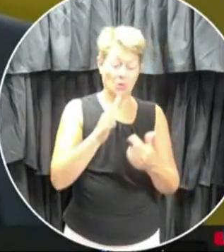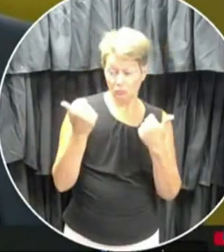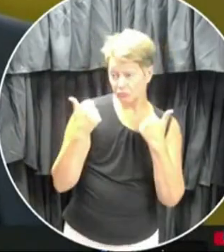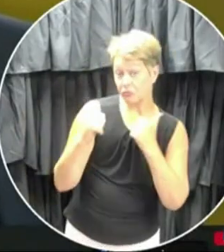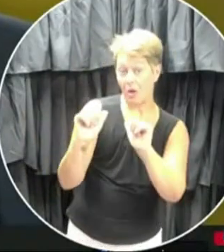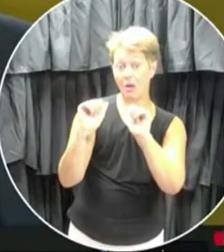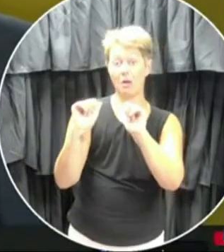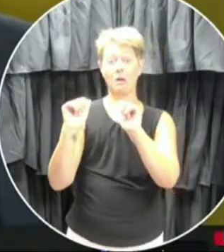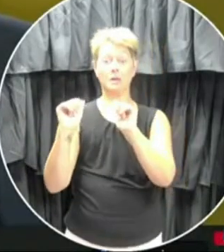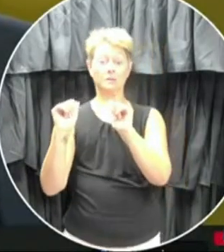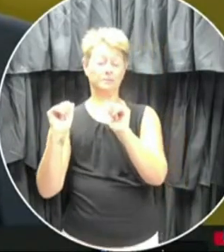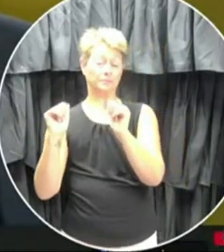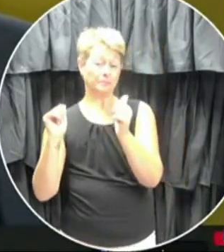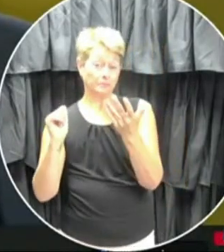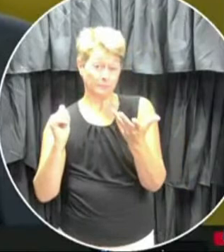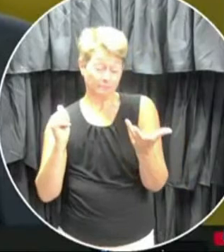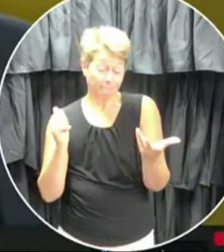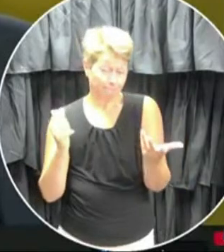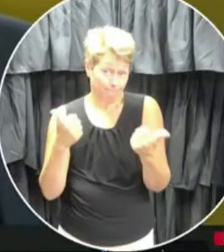province about a best approach.